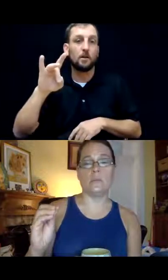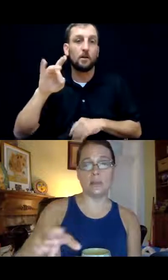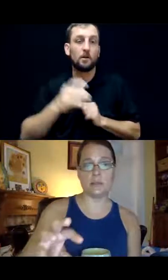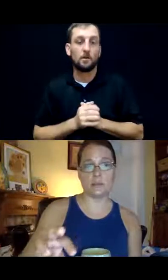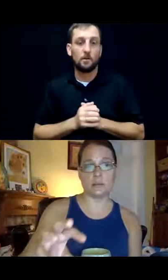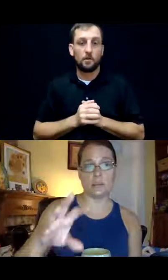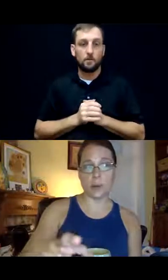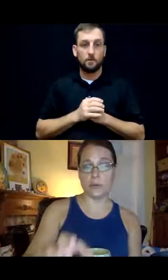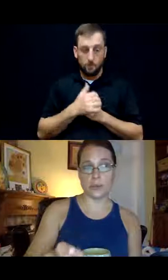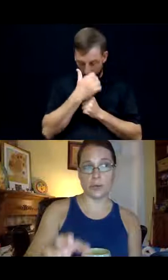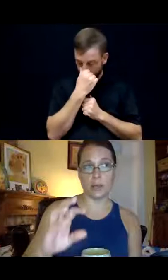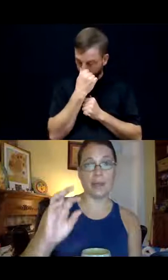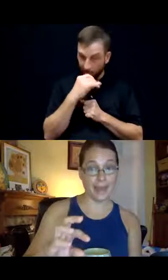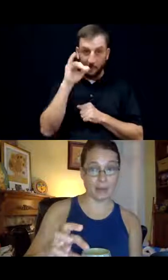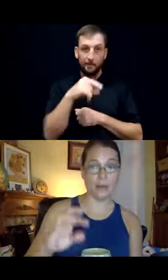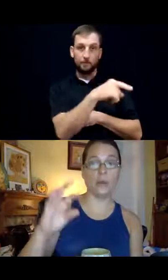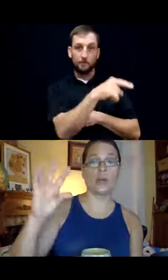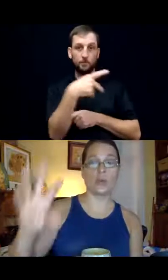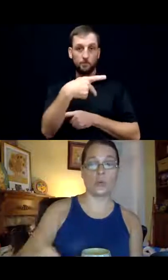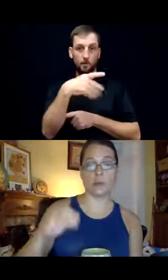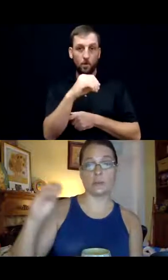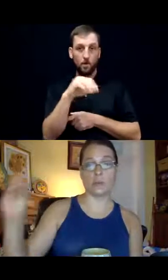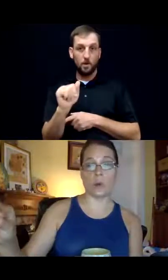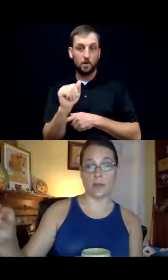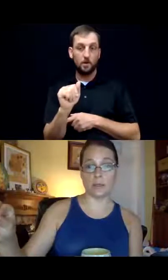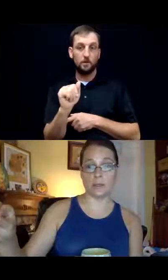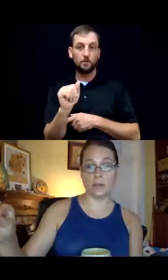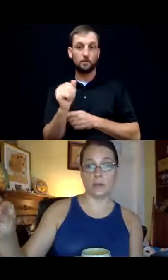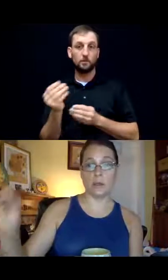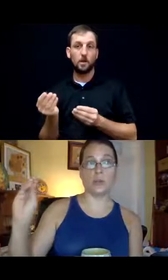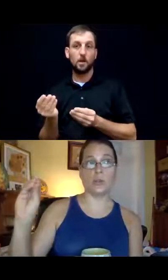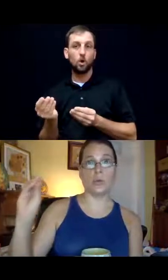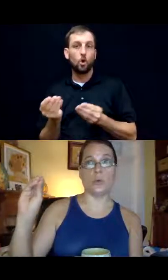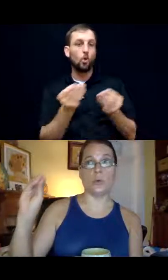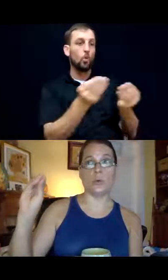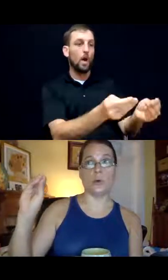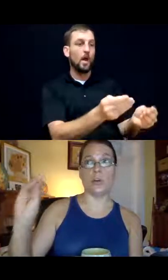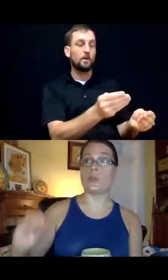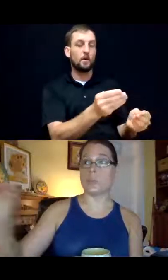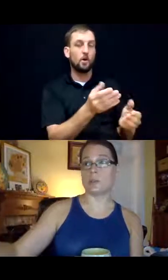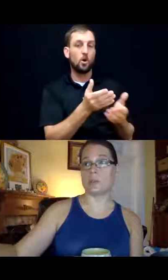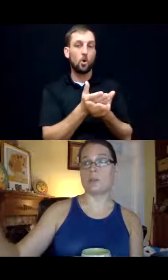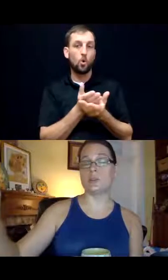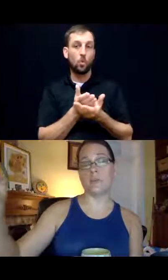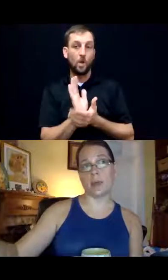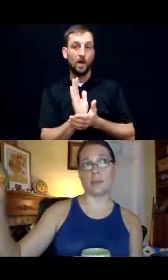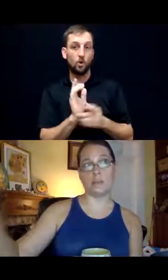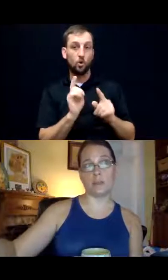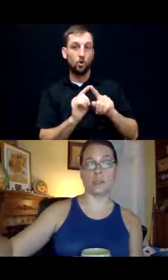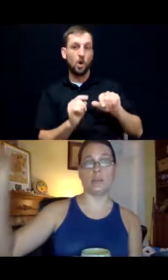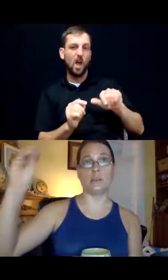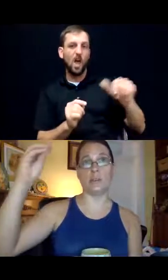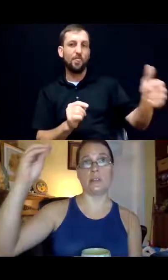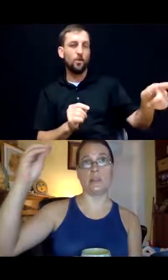This power of attorney can grant a right to another person to make the